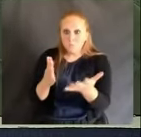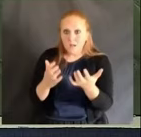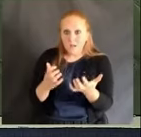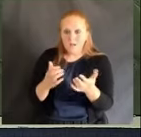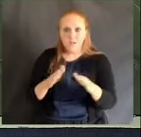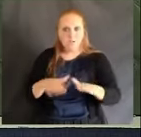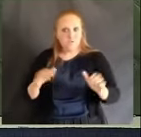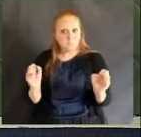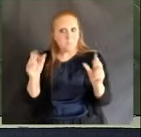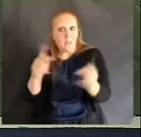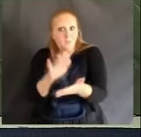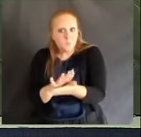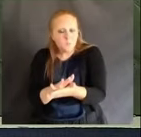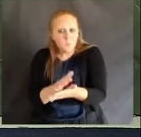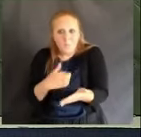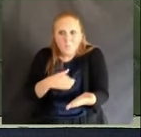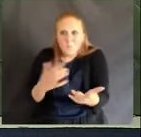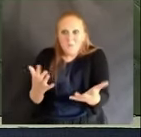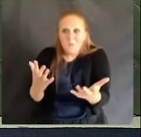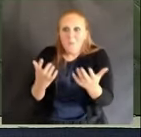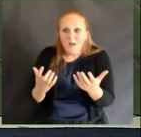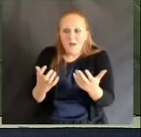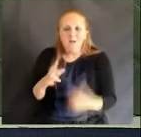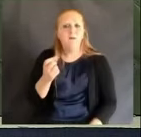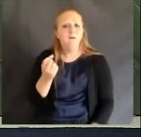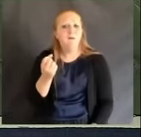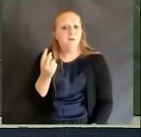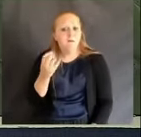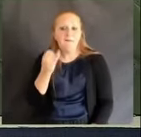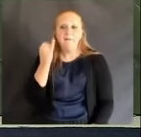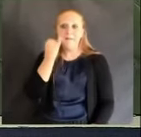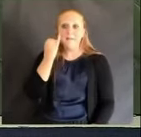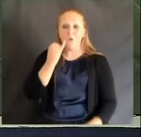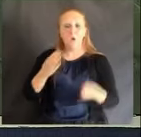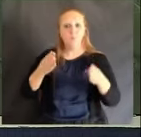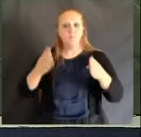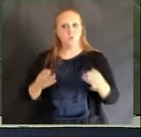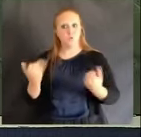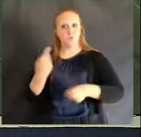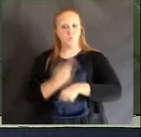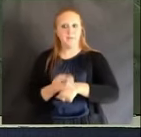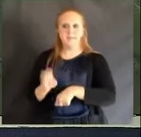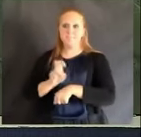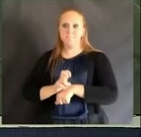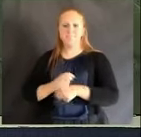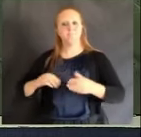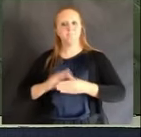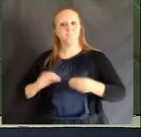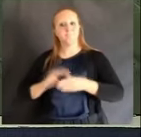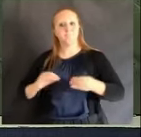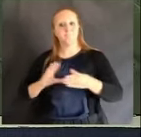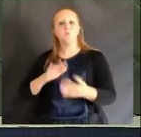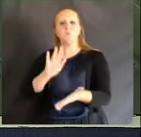school. If anybody sat here today and told you that they could reopen the school in